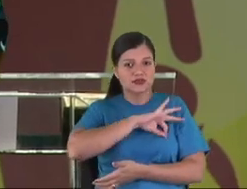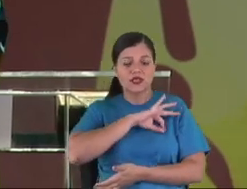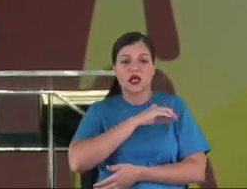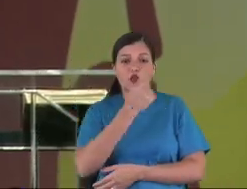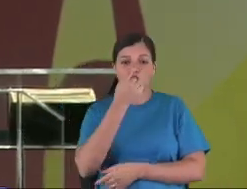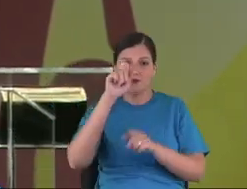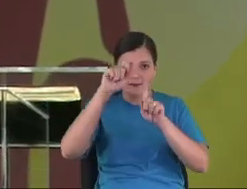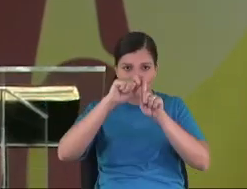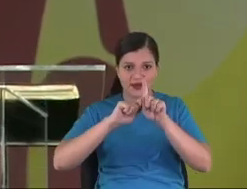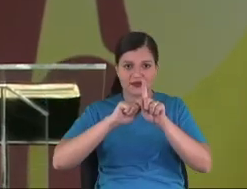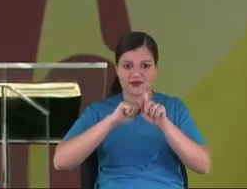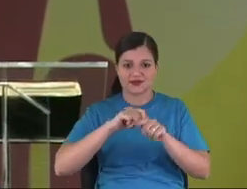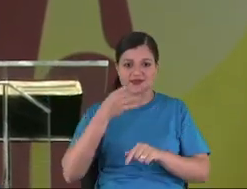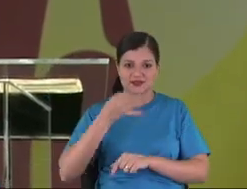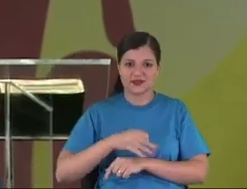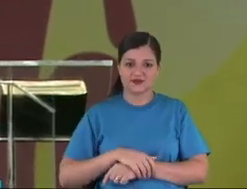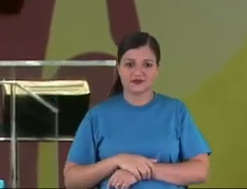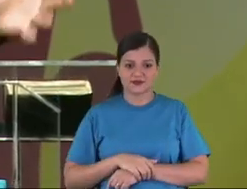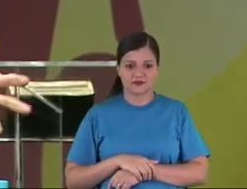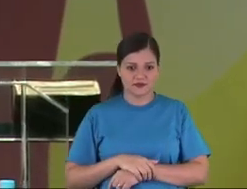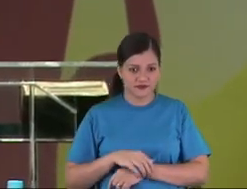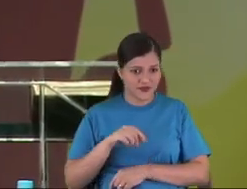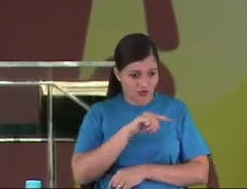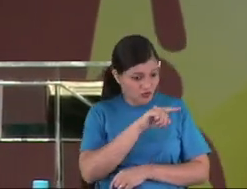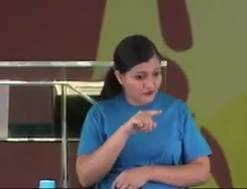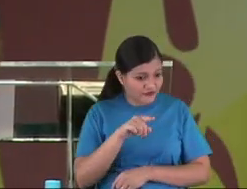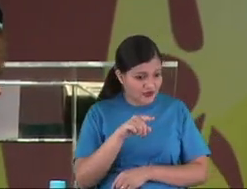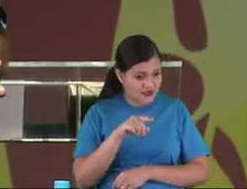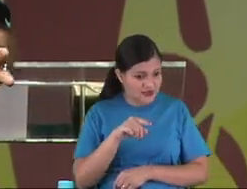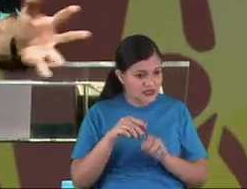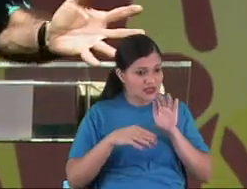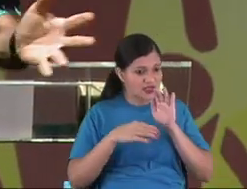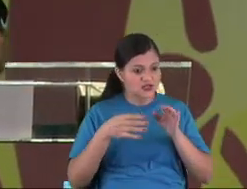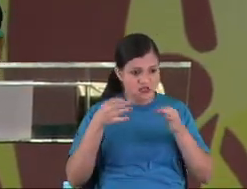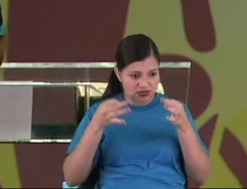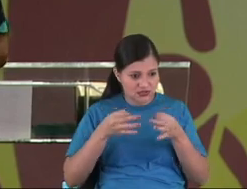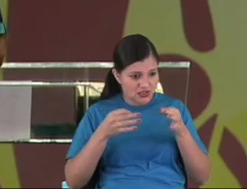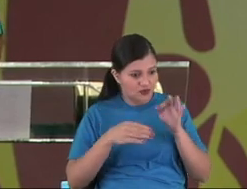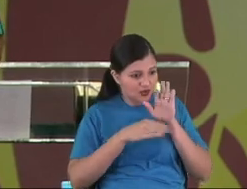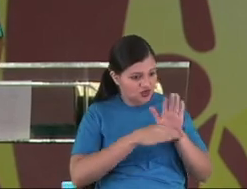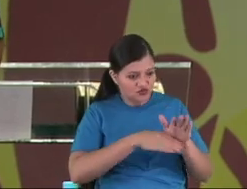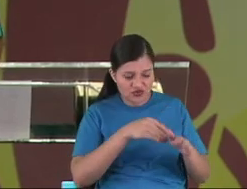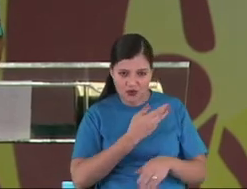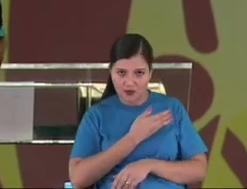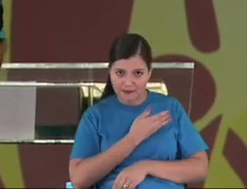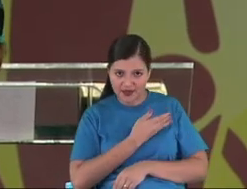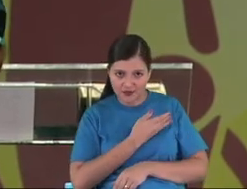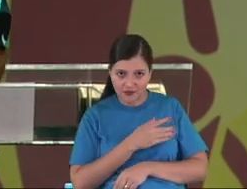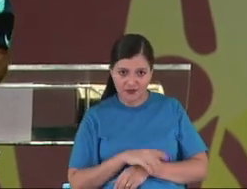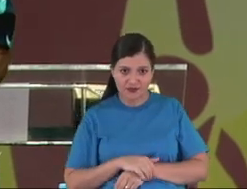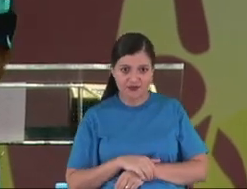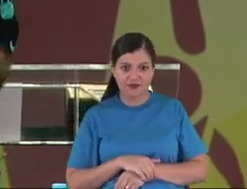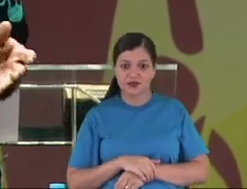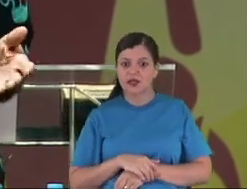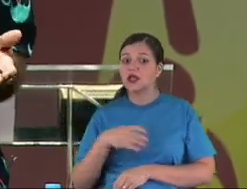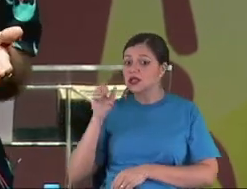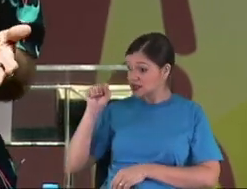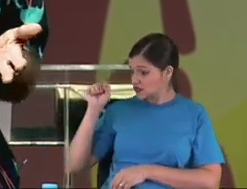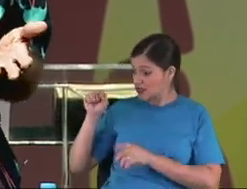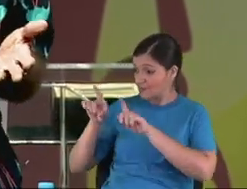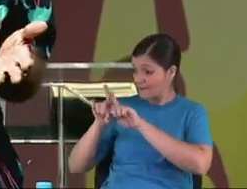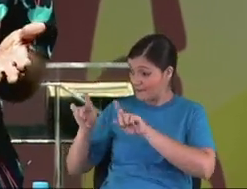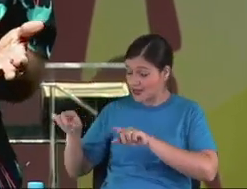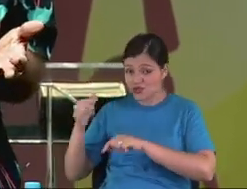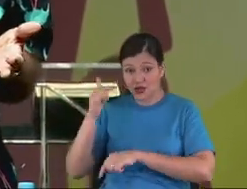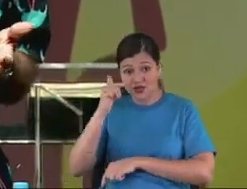we cost like my one-month salary. So, do you agree to pay, to give that money